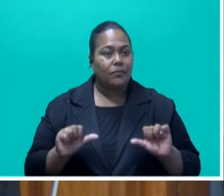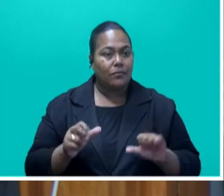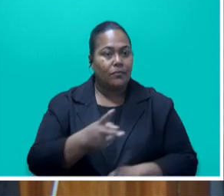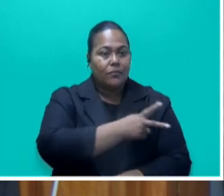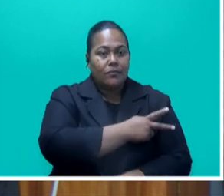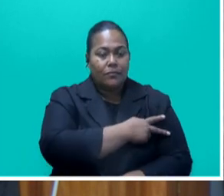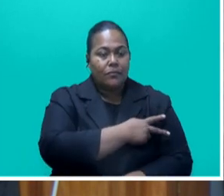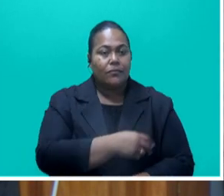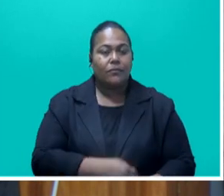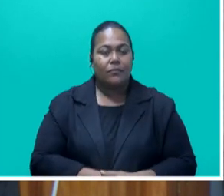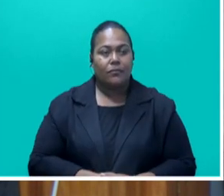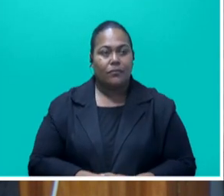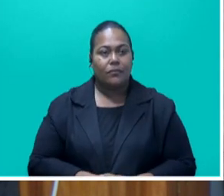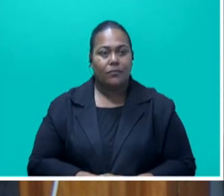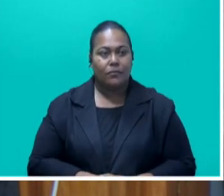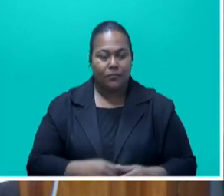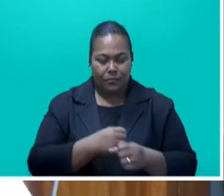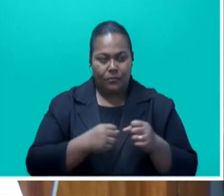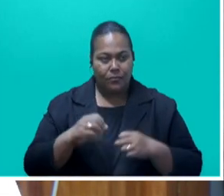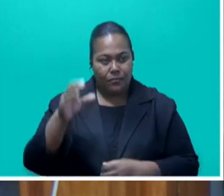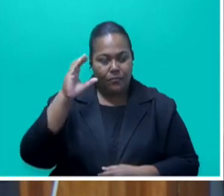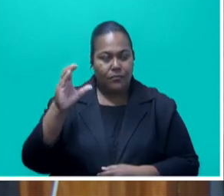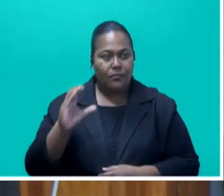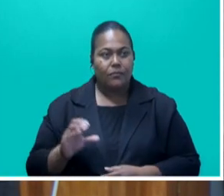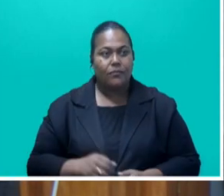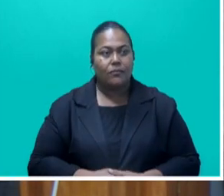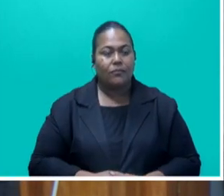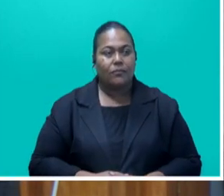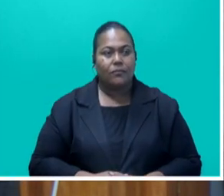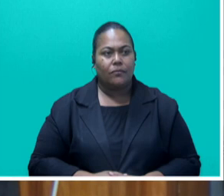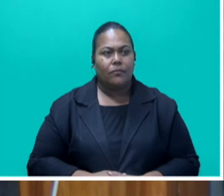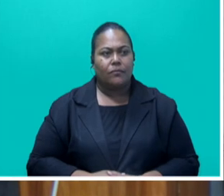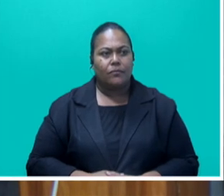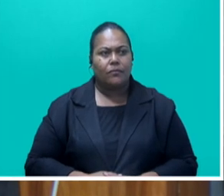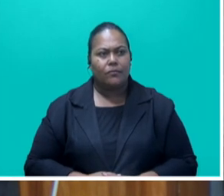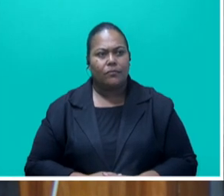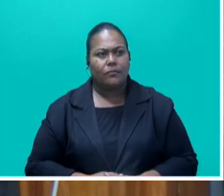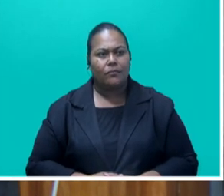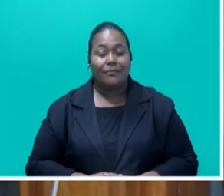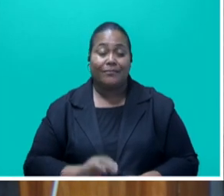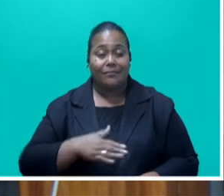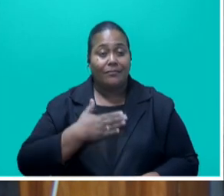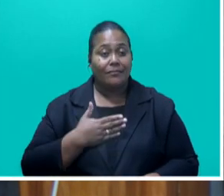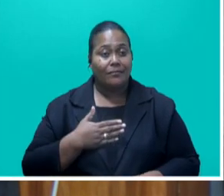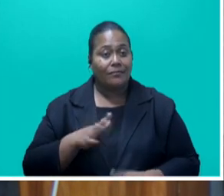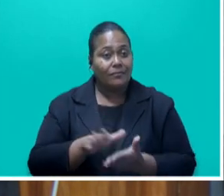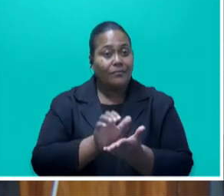aspects of our nation. Obviously, this is a very interesting subject today.